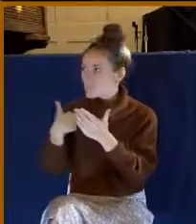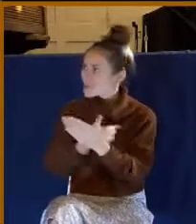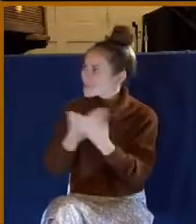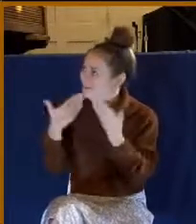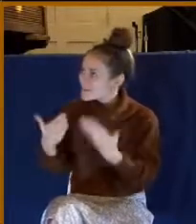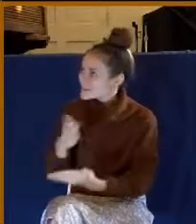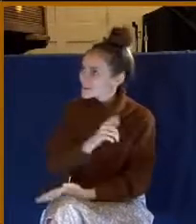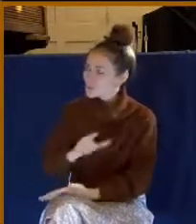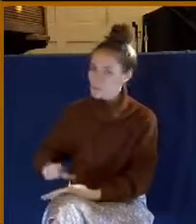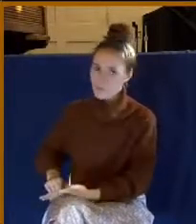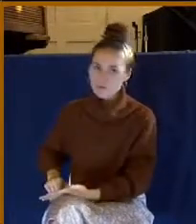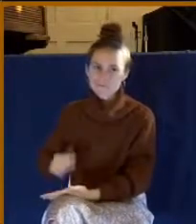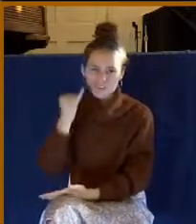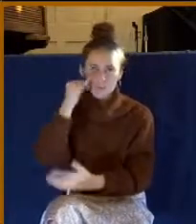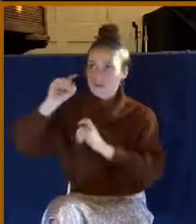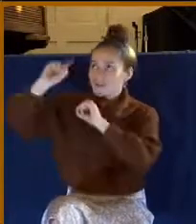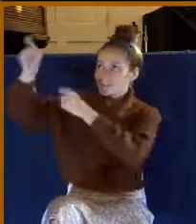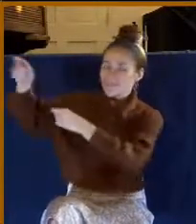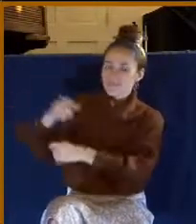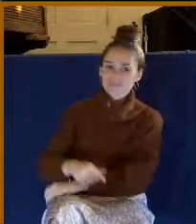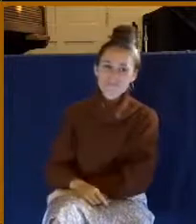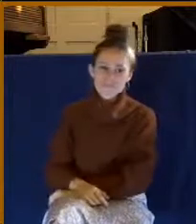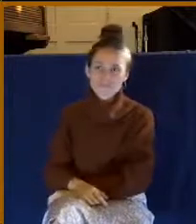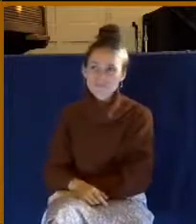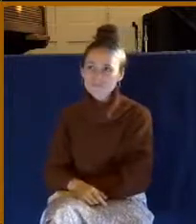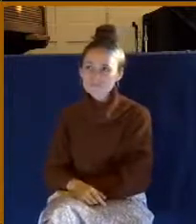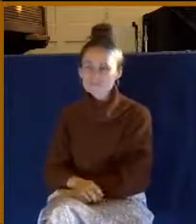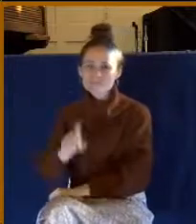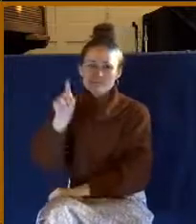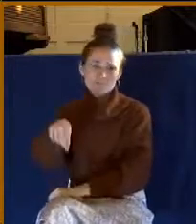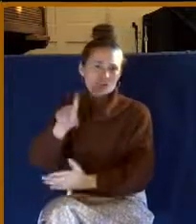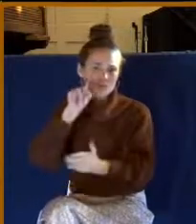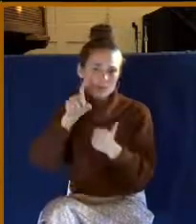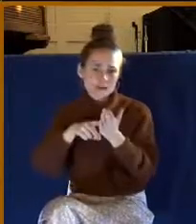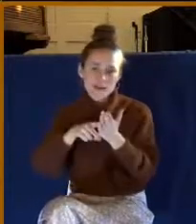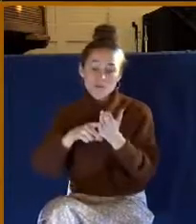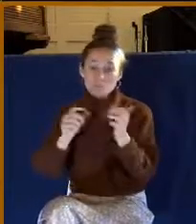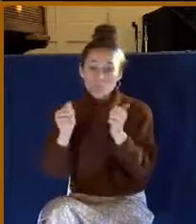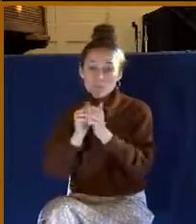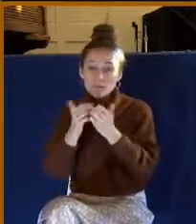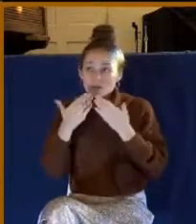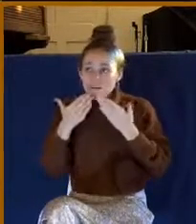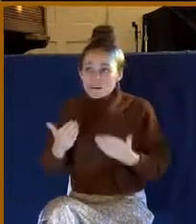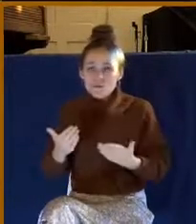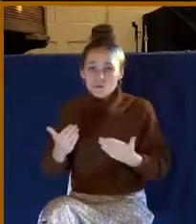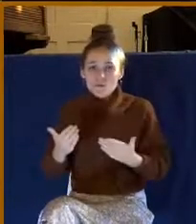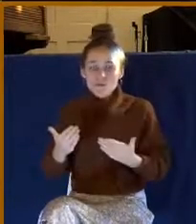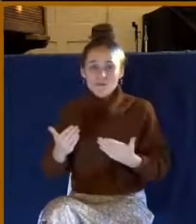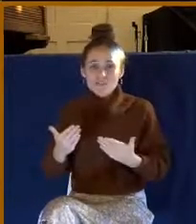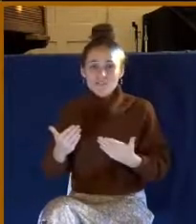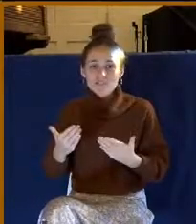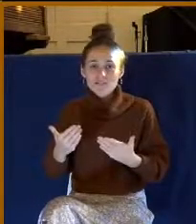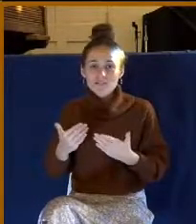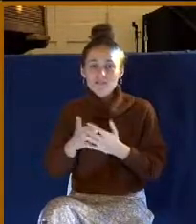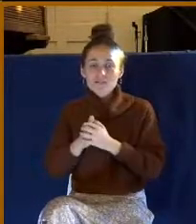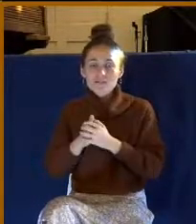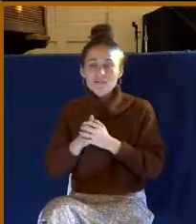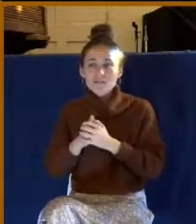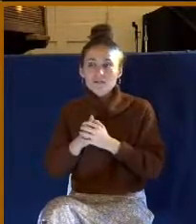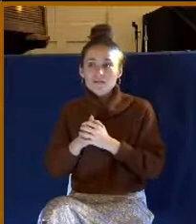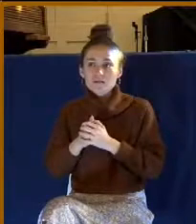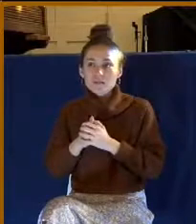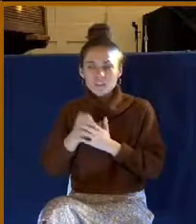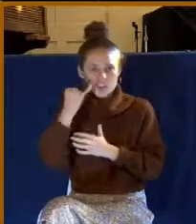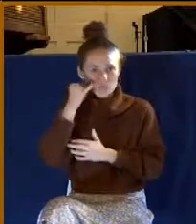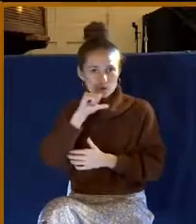give. And so, we have to recognize that ingratitude is a sin. Because if we're not